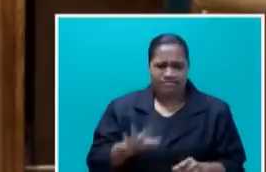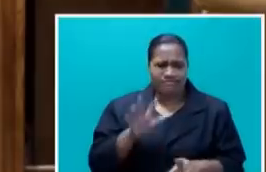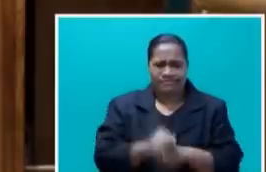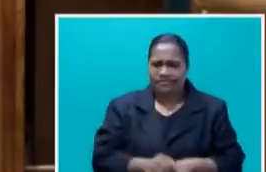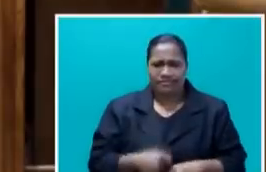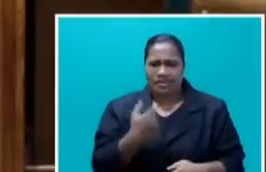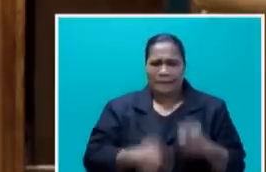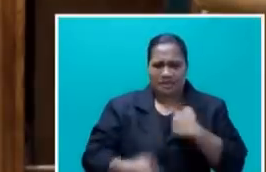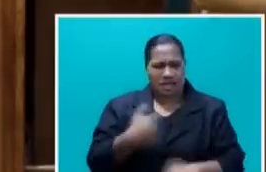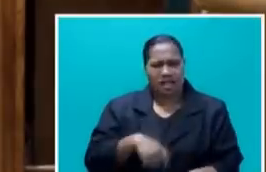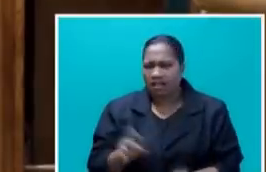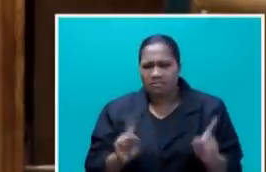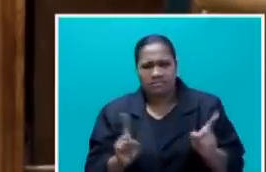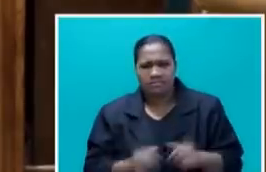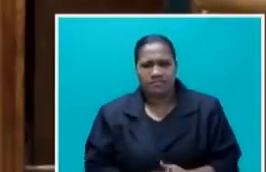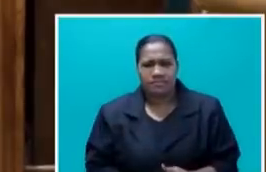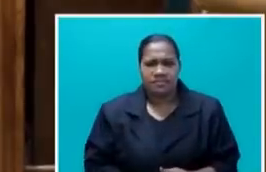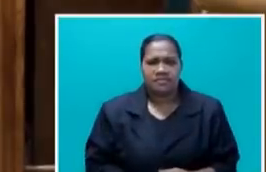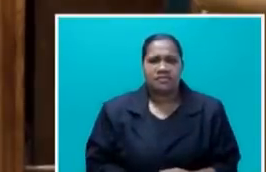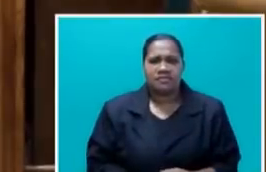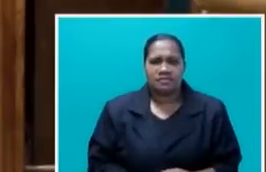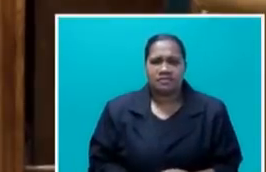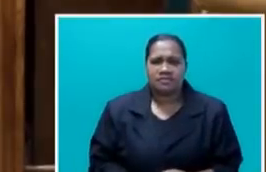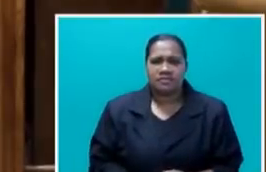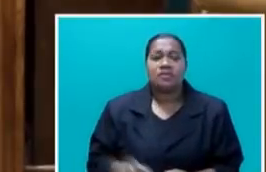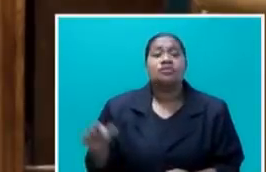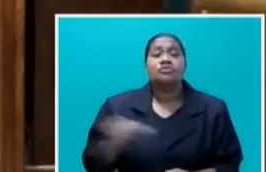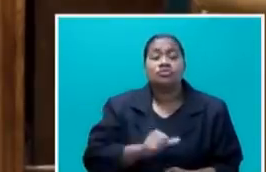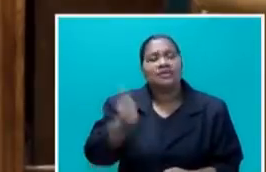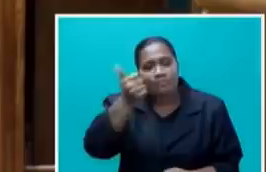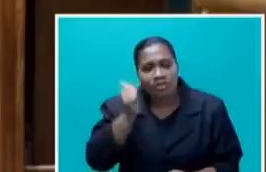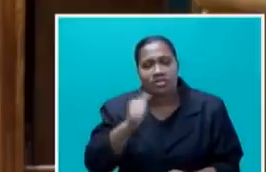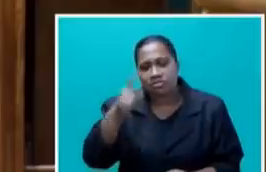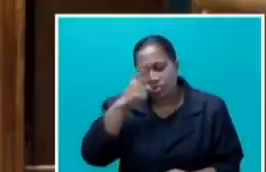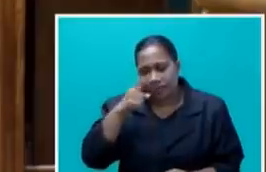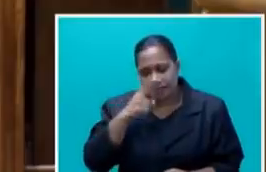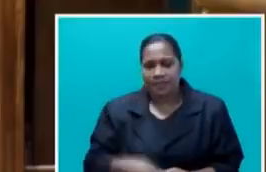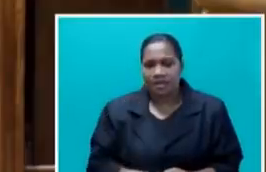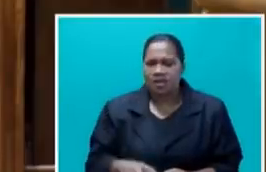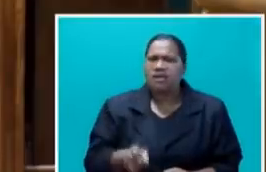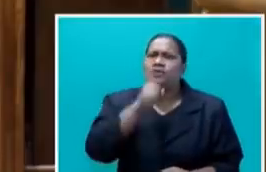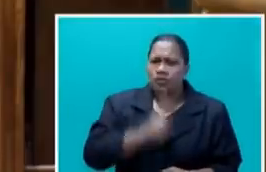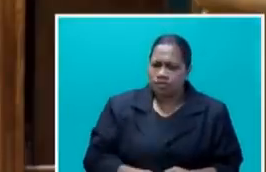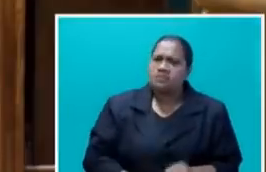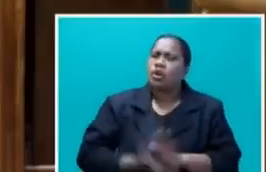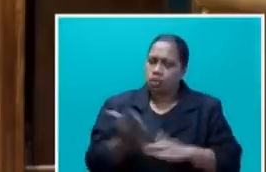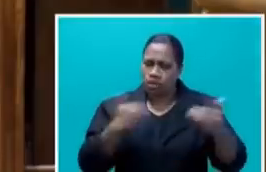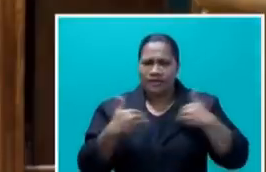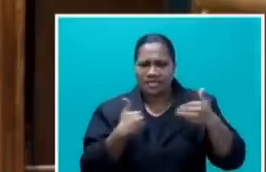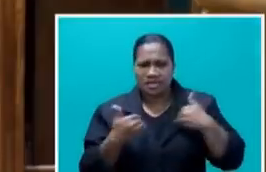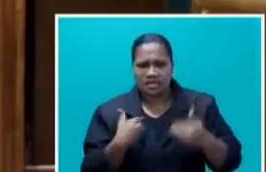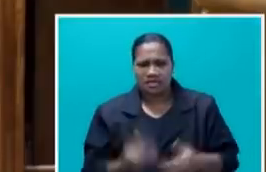saying Fiji people are educated. Thank Shush. You should apologise to the people. Go to university. Sorry. Sorry.